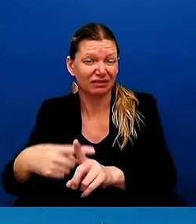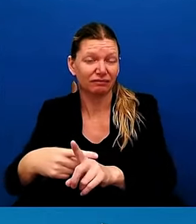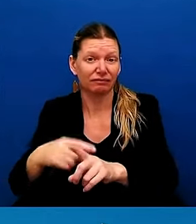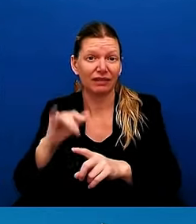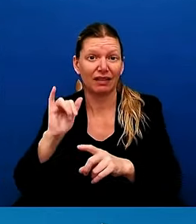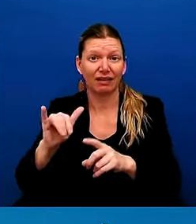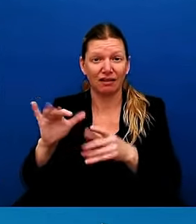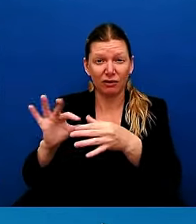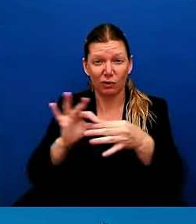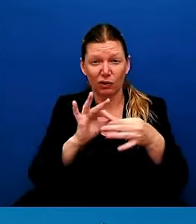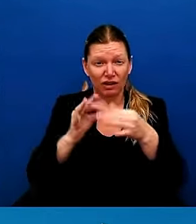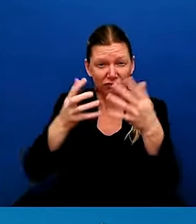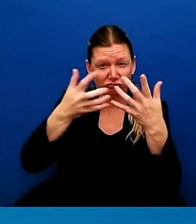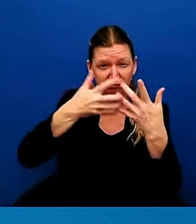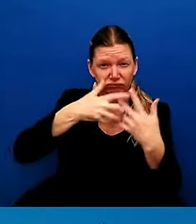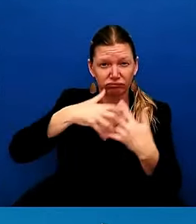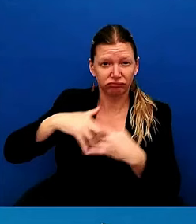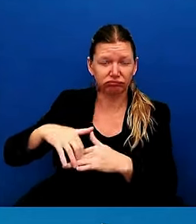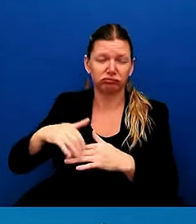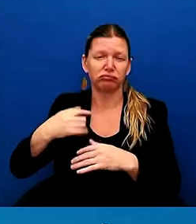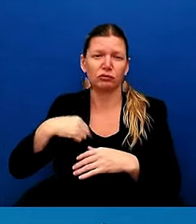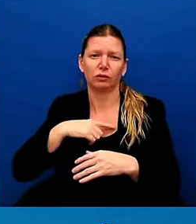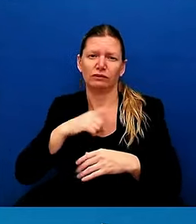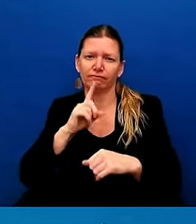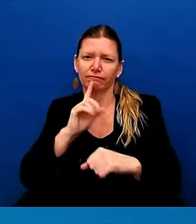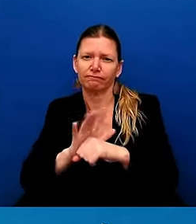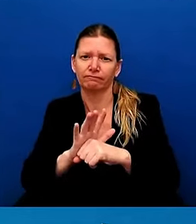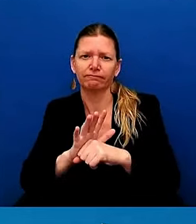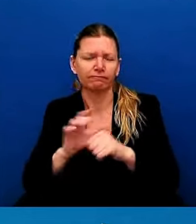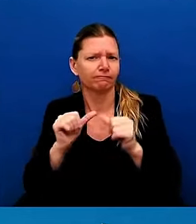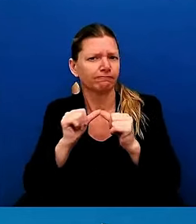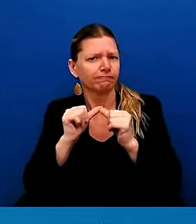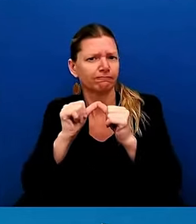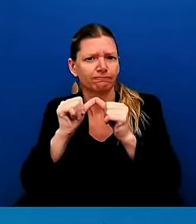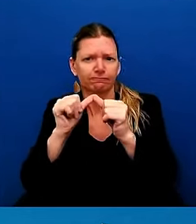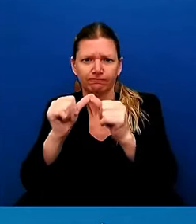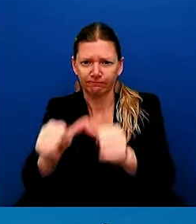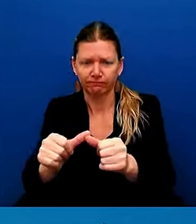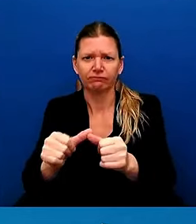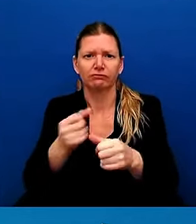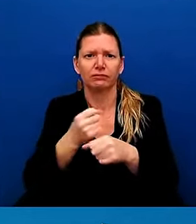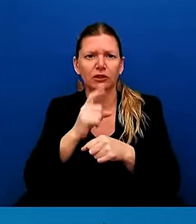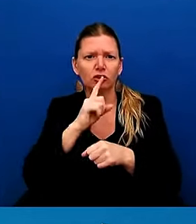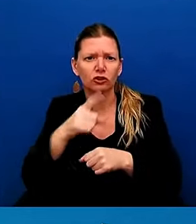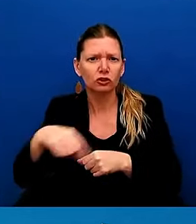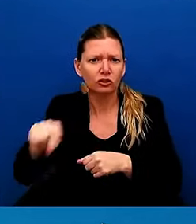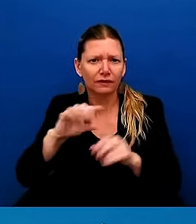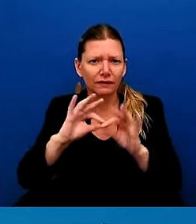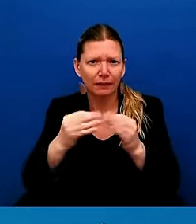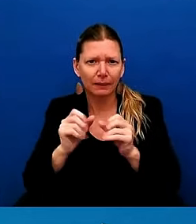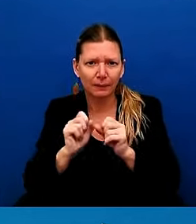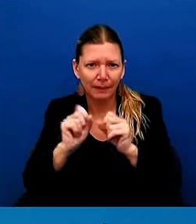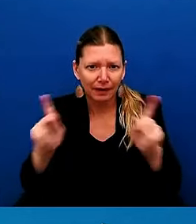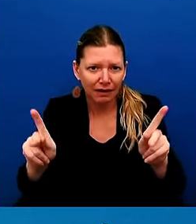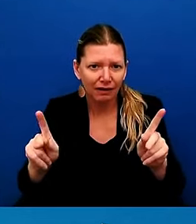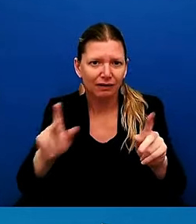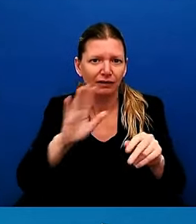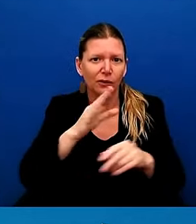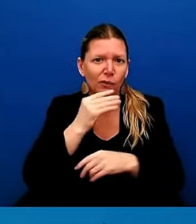will be long-lasting to get families, to get residents, to get neighborhoods back up and running. And